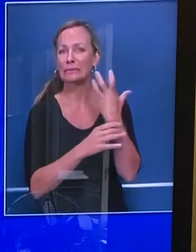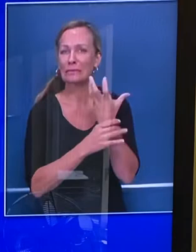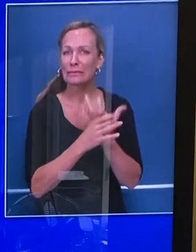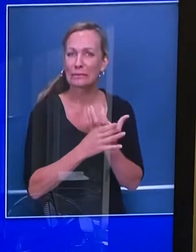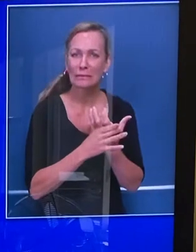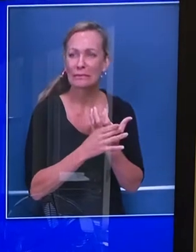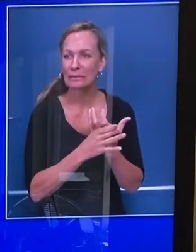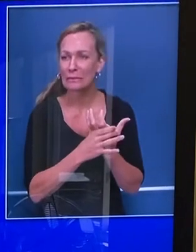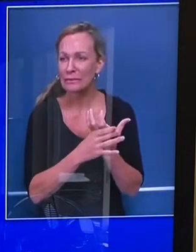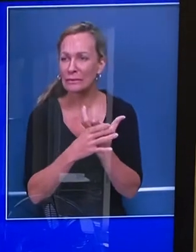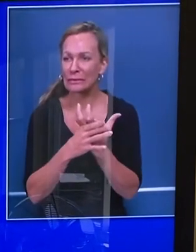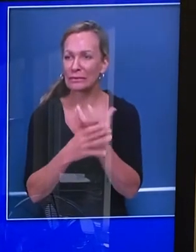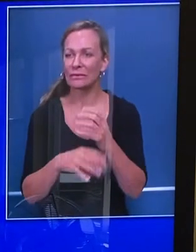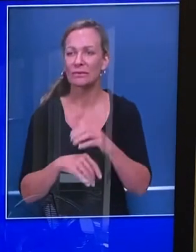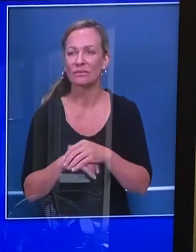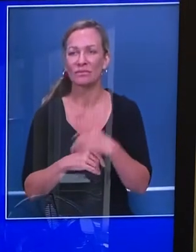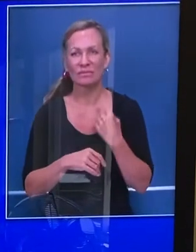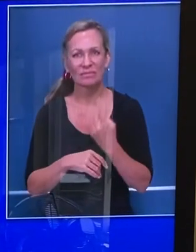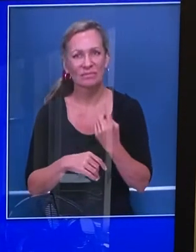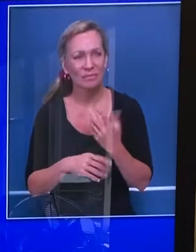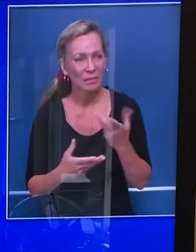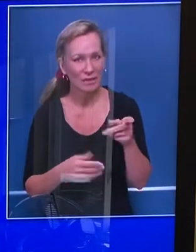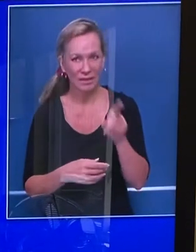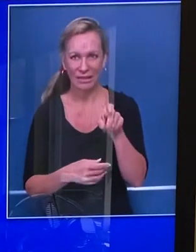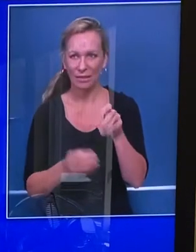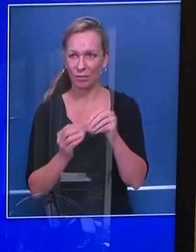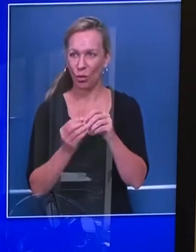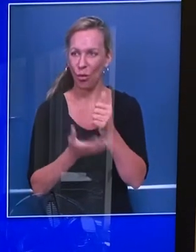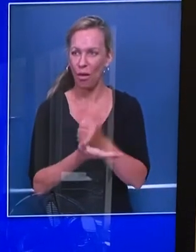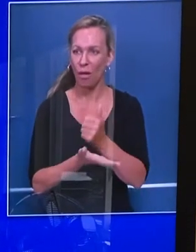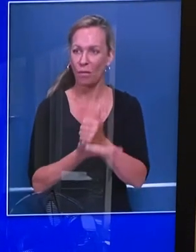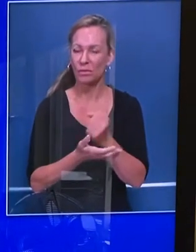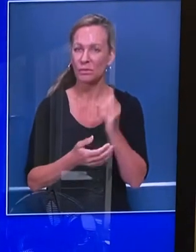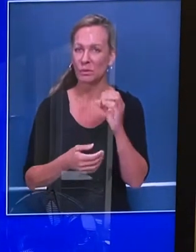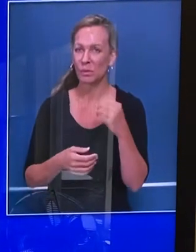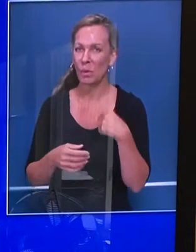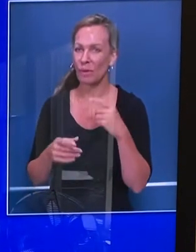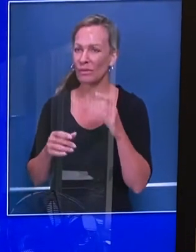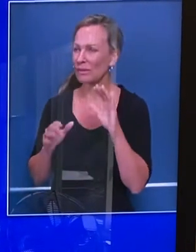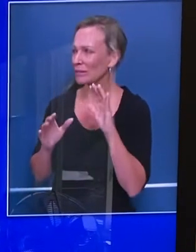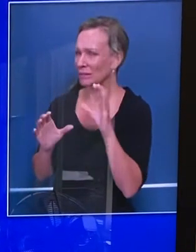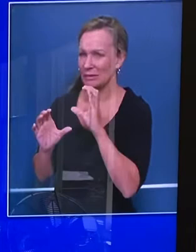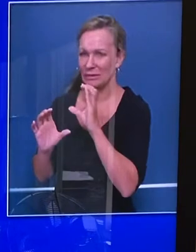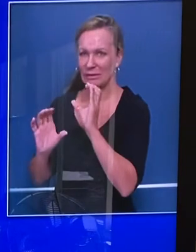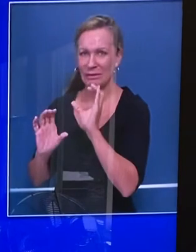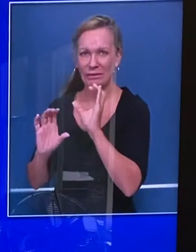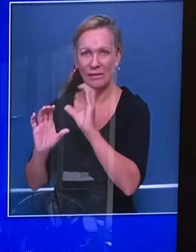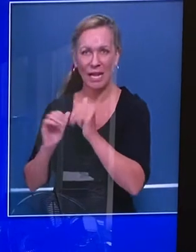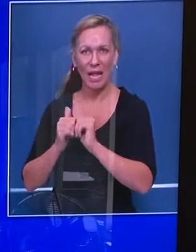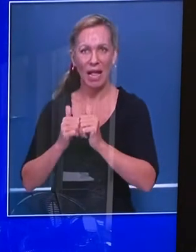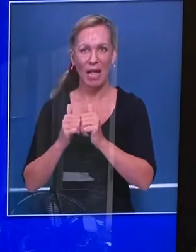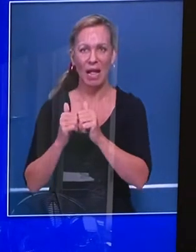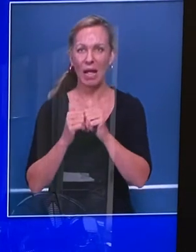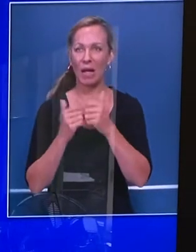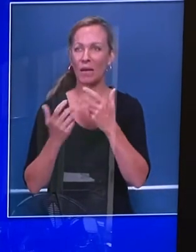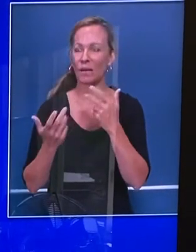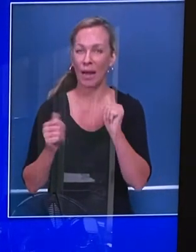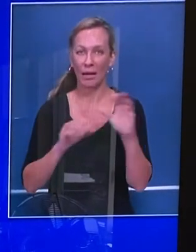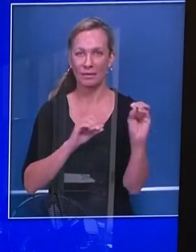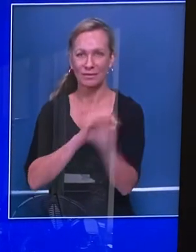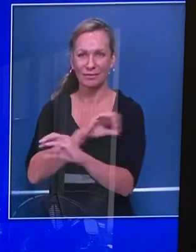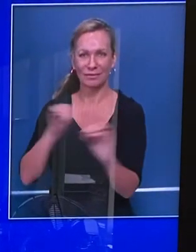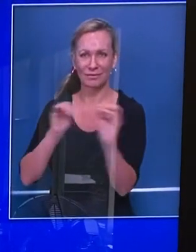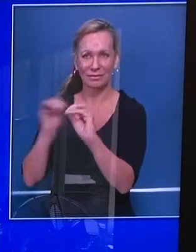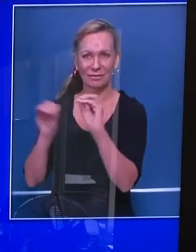our capacity to build our protocols in terms of procuring more hotel rooms to provide as many people access in a